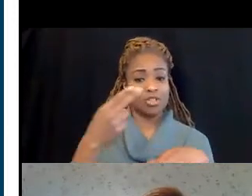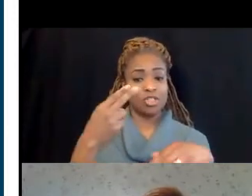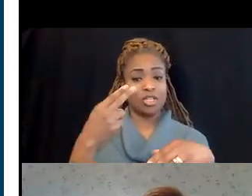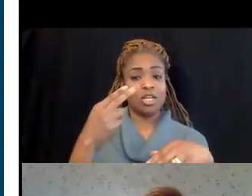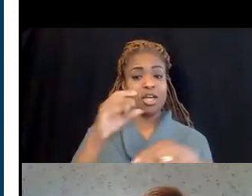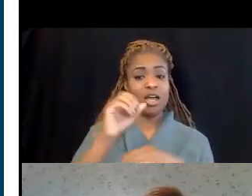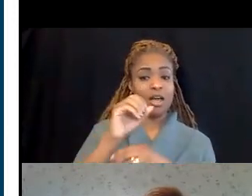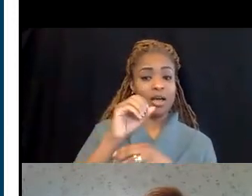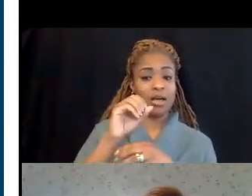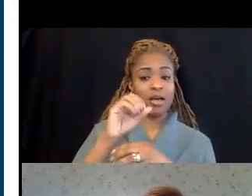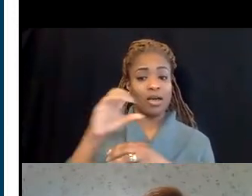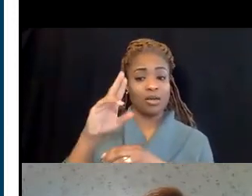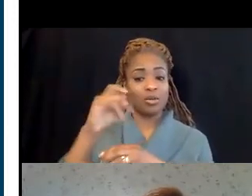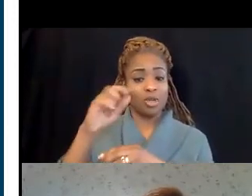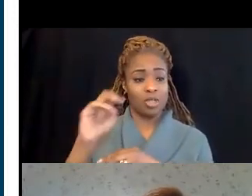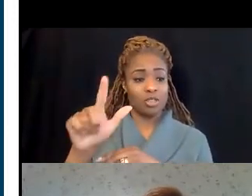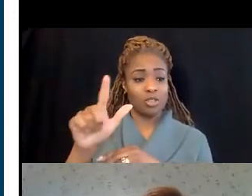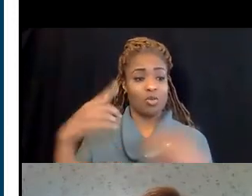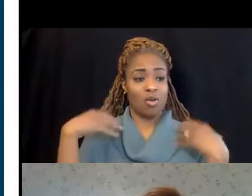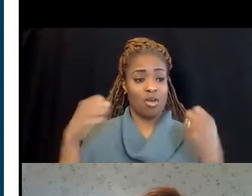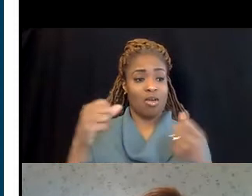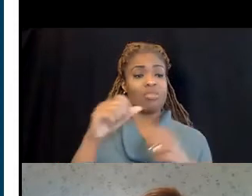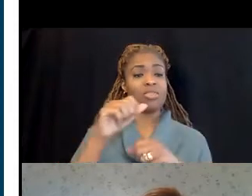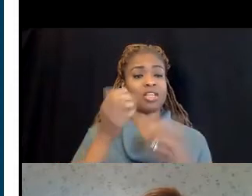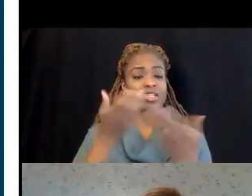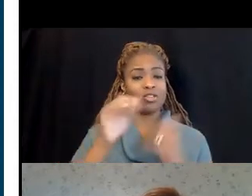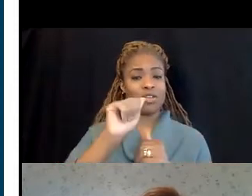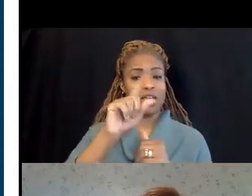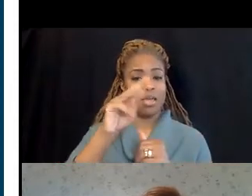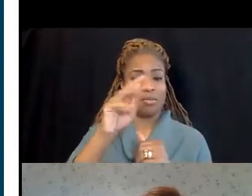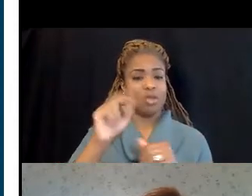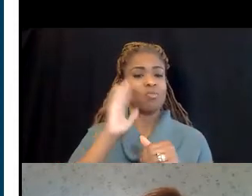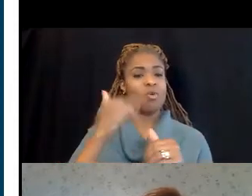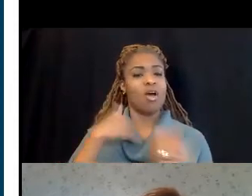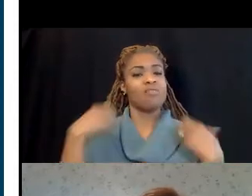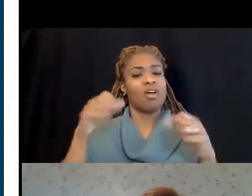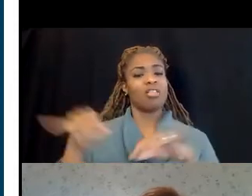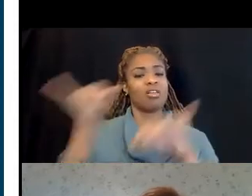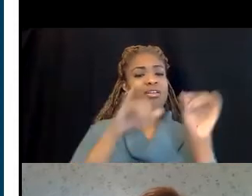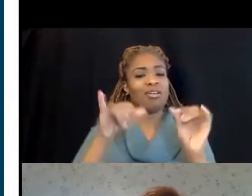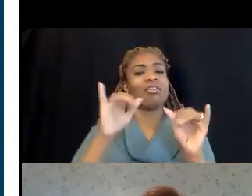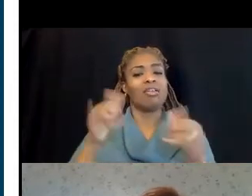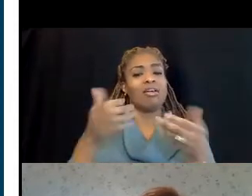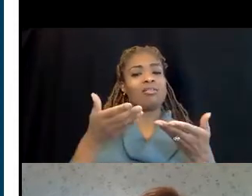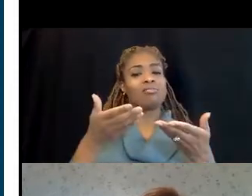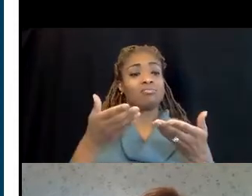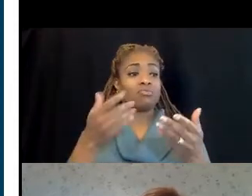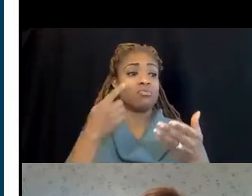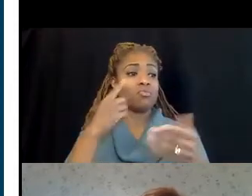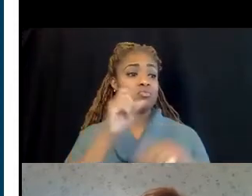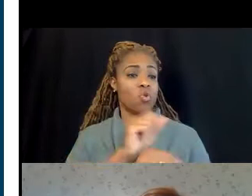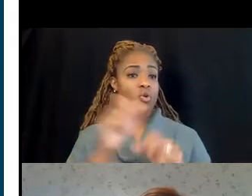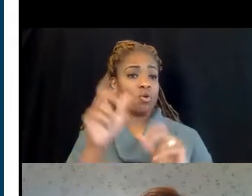will include information on safety and health standards that have provisions for employees with disabilities.